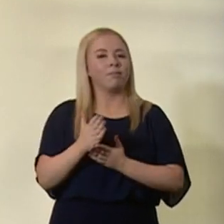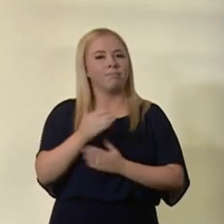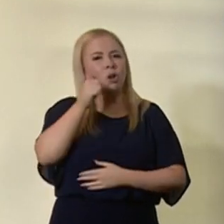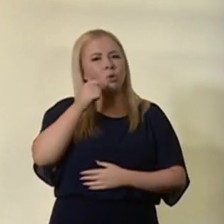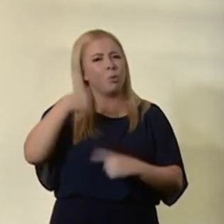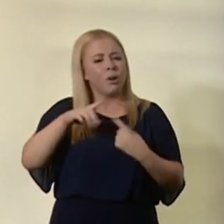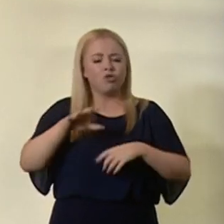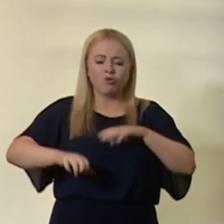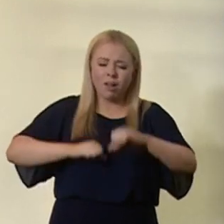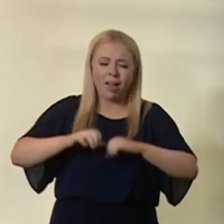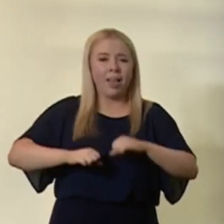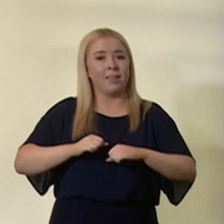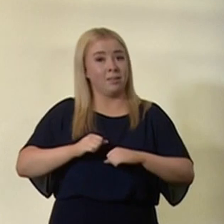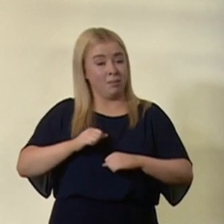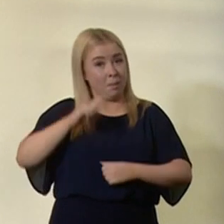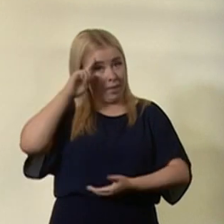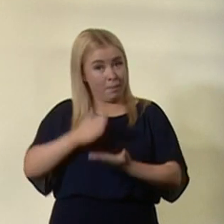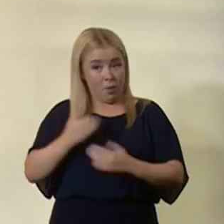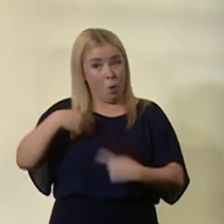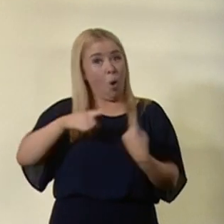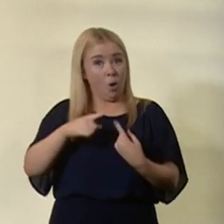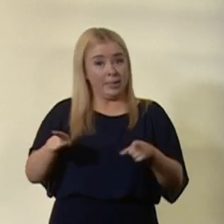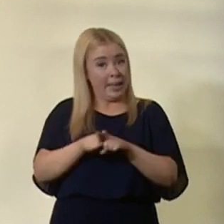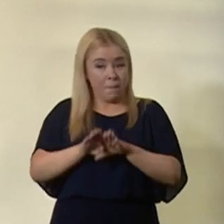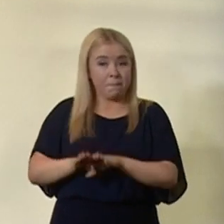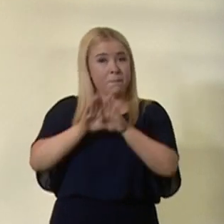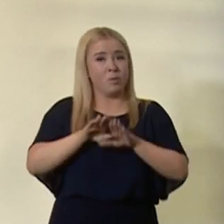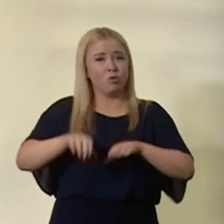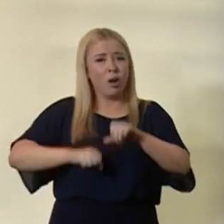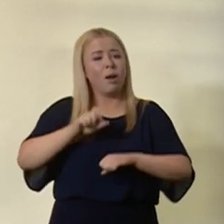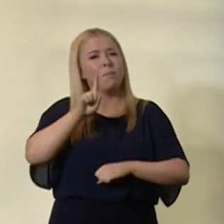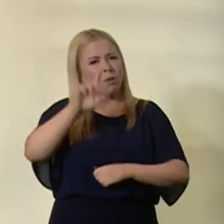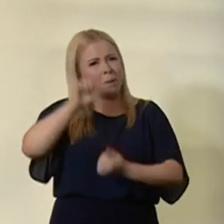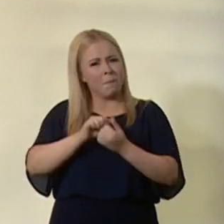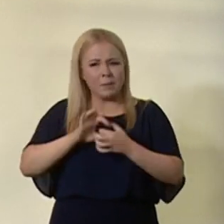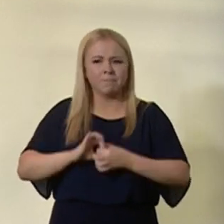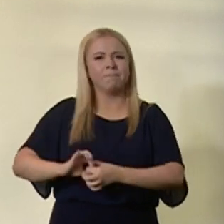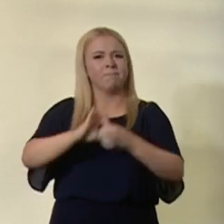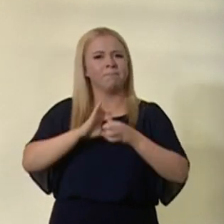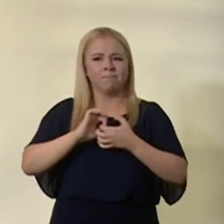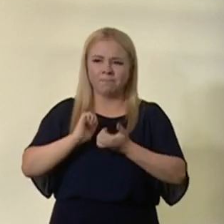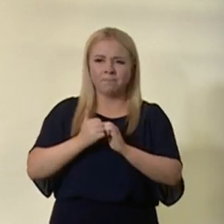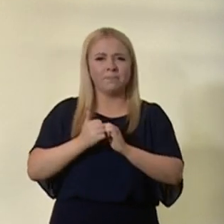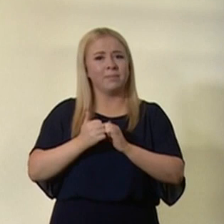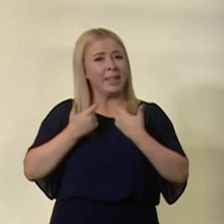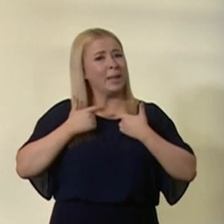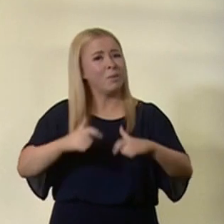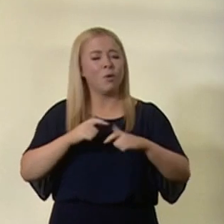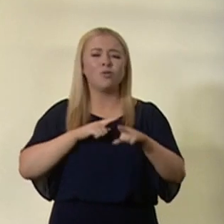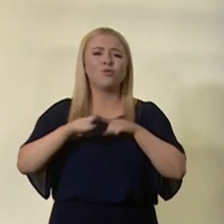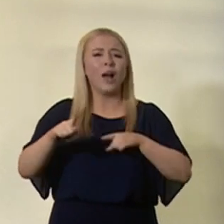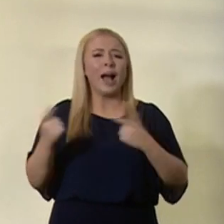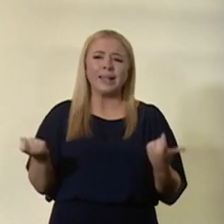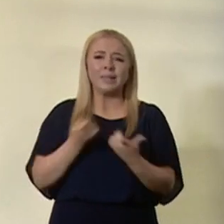with this, and believe me, we are all struggling, let's pull together. Let's keep going, try to keep smiling,